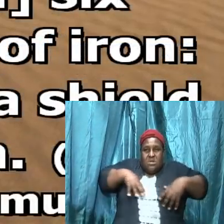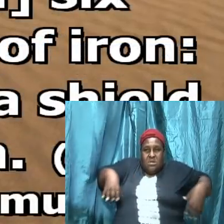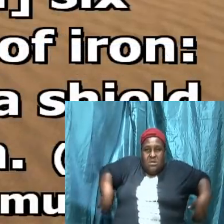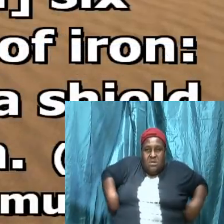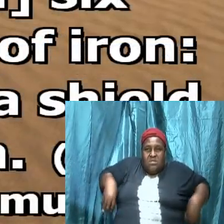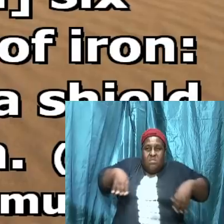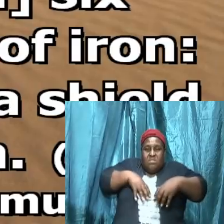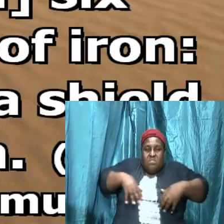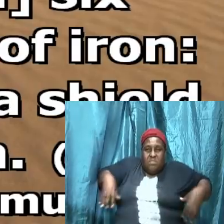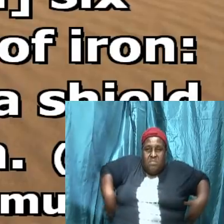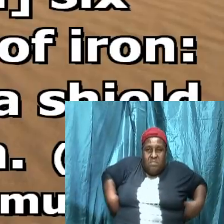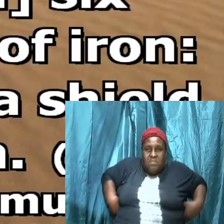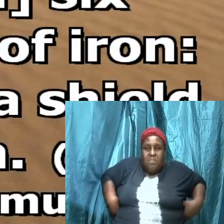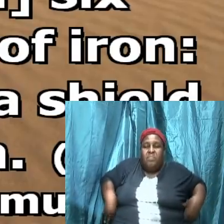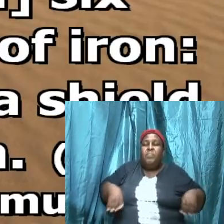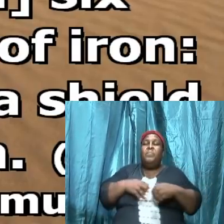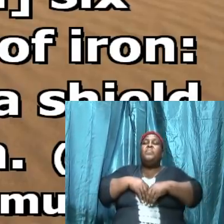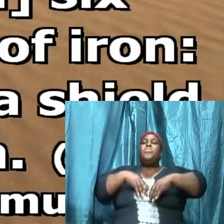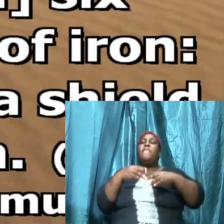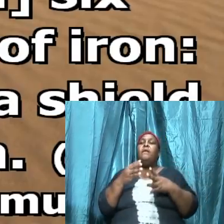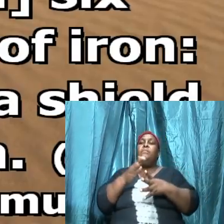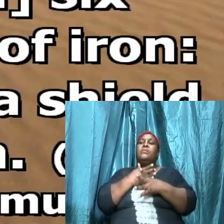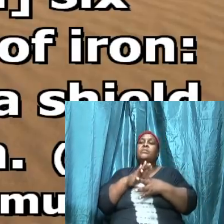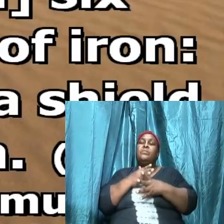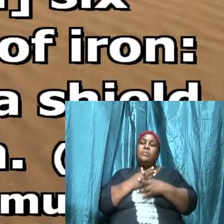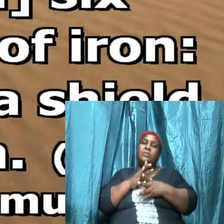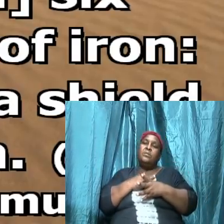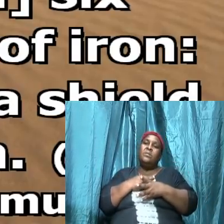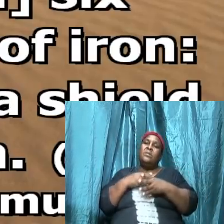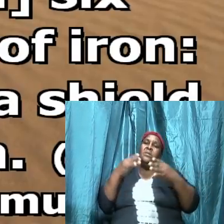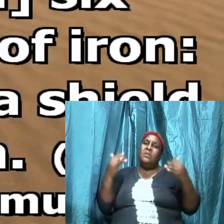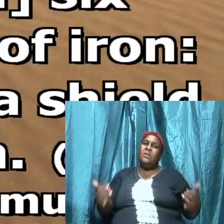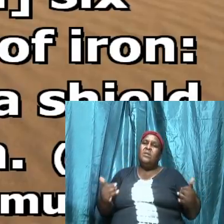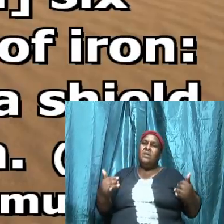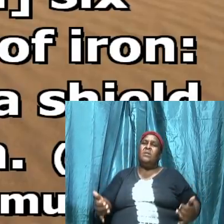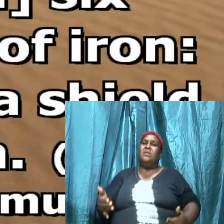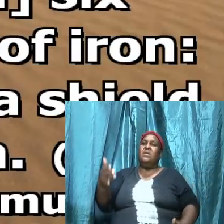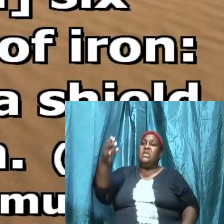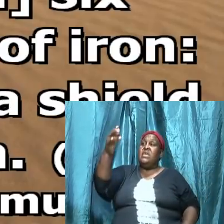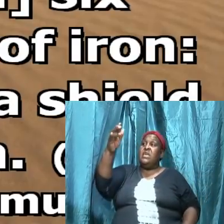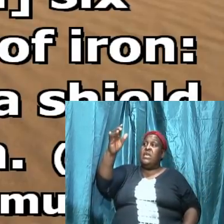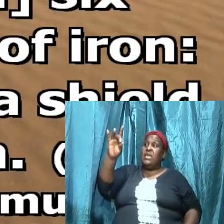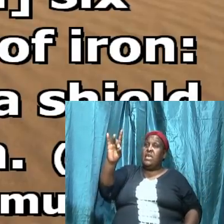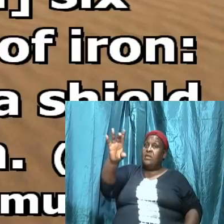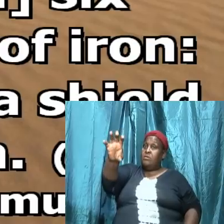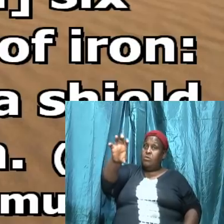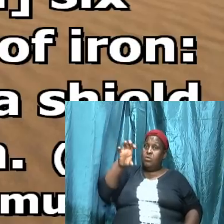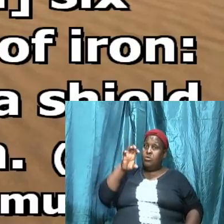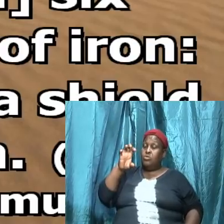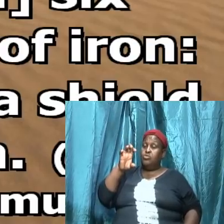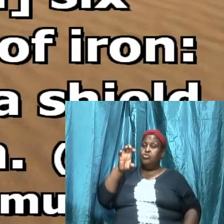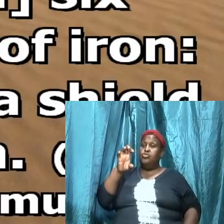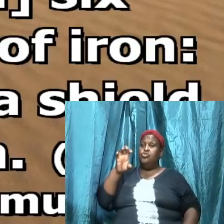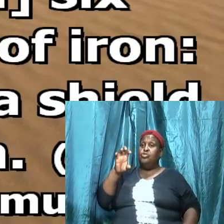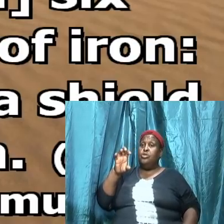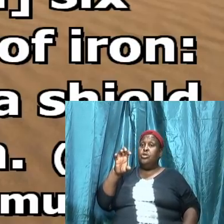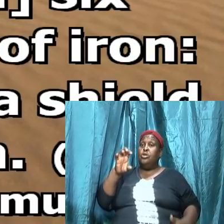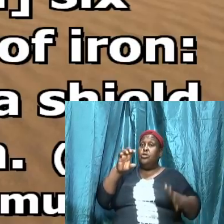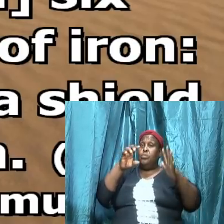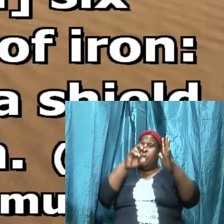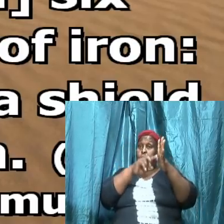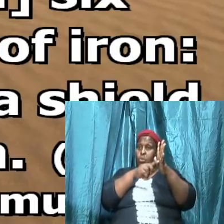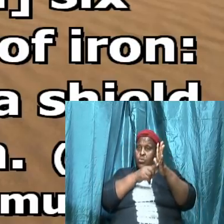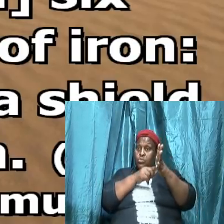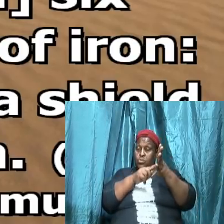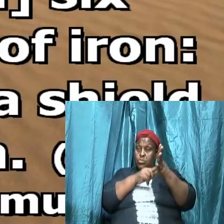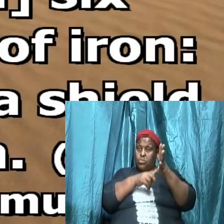sword and all the armor that he had on was about 800 pounds brothers and sisters so you must know the size of this